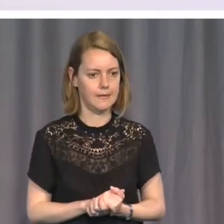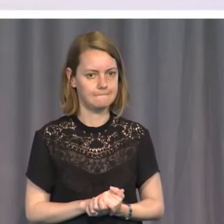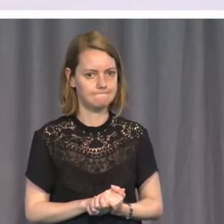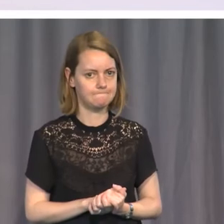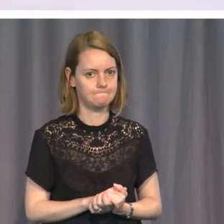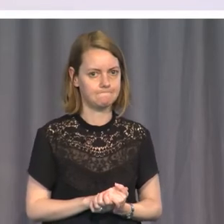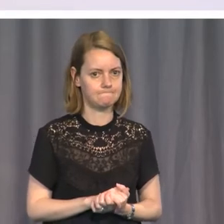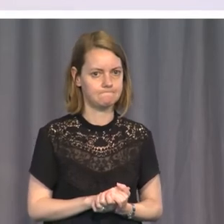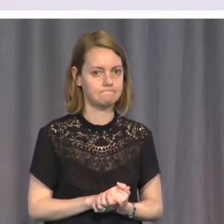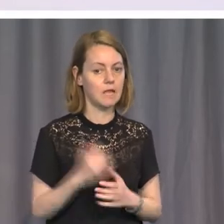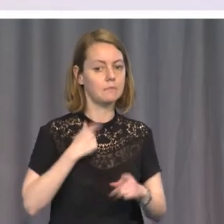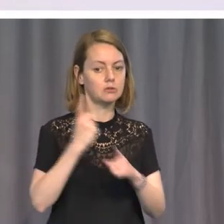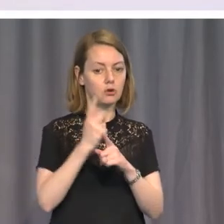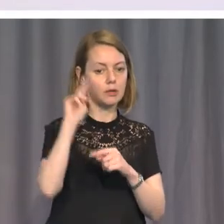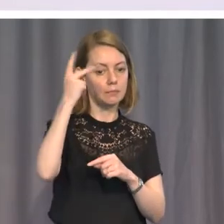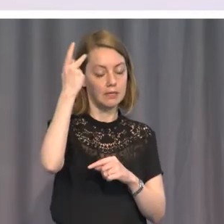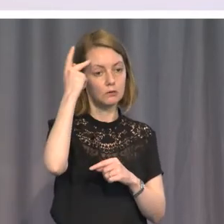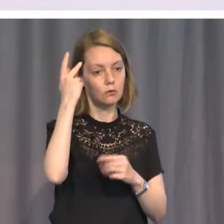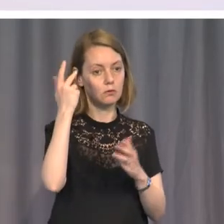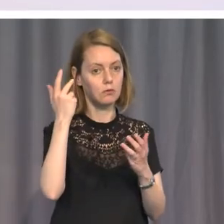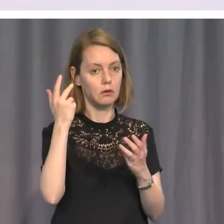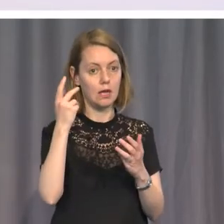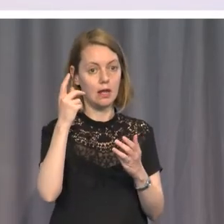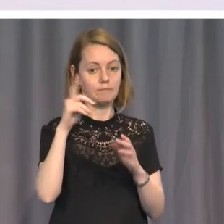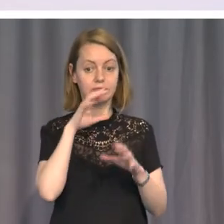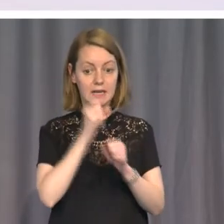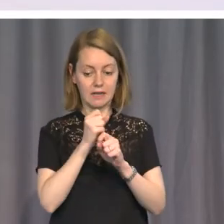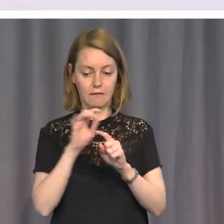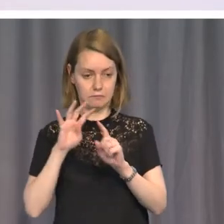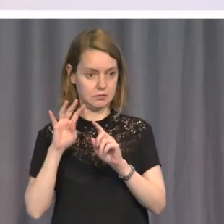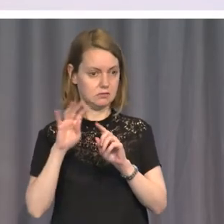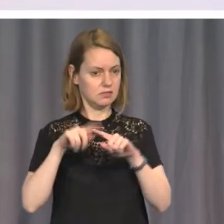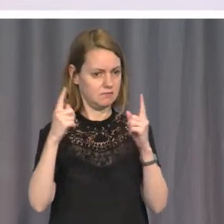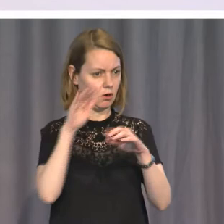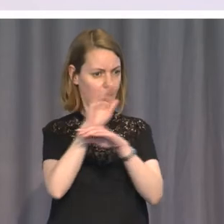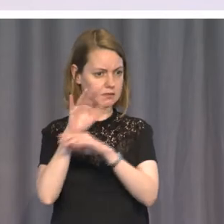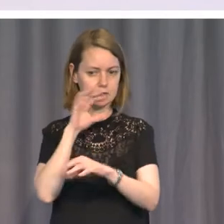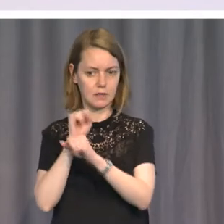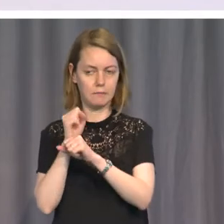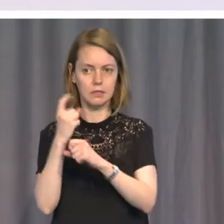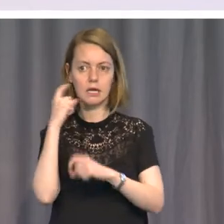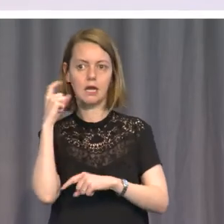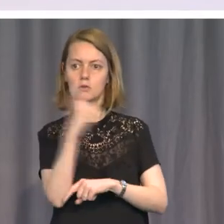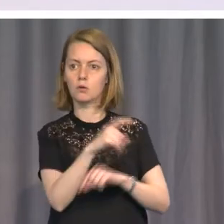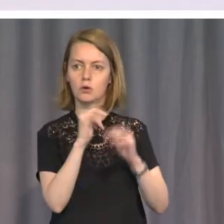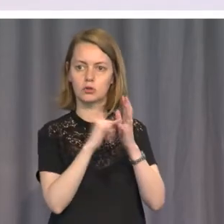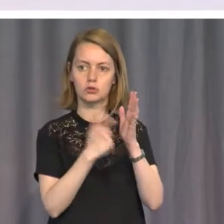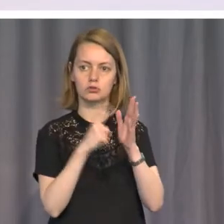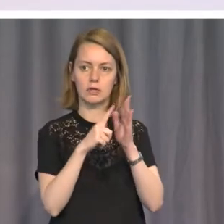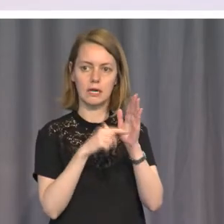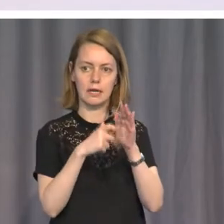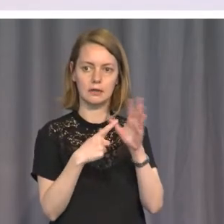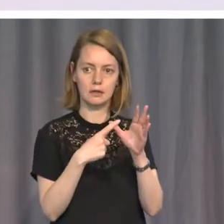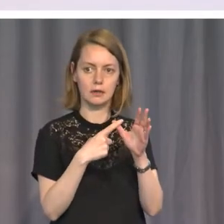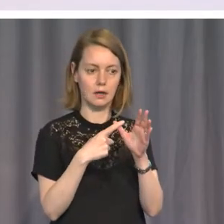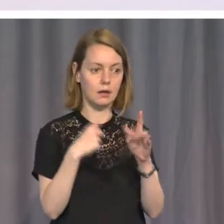party political point, turning a blind eye to Sri Lanka human rights breaches was just as much Bob Carr's